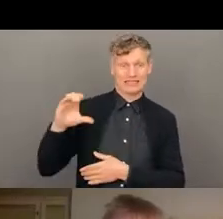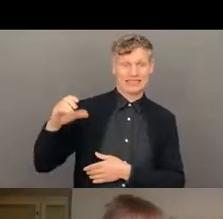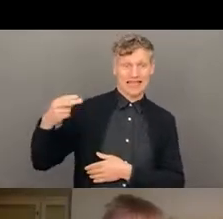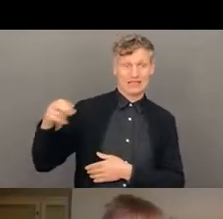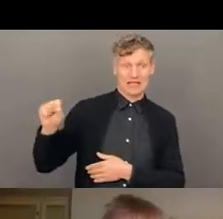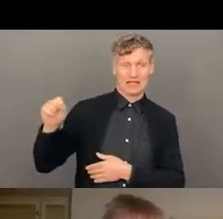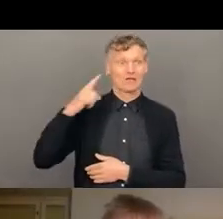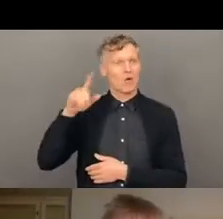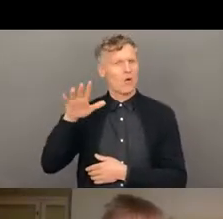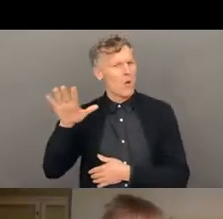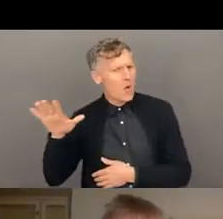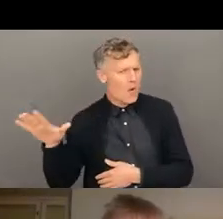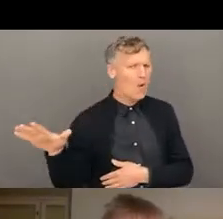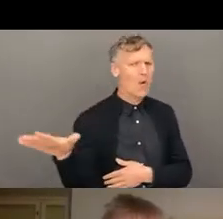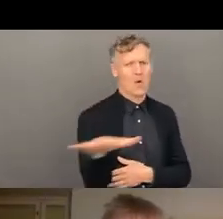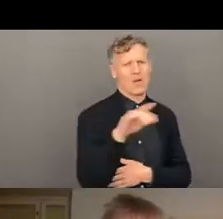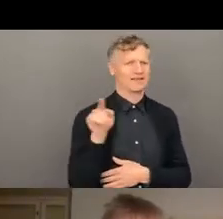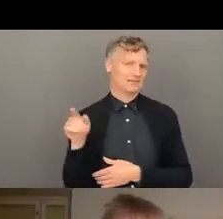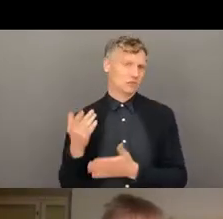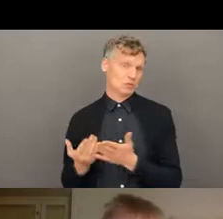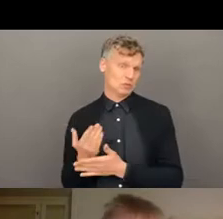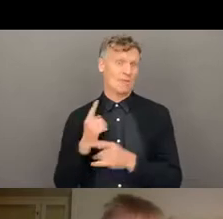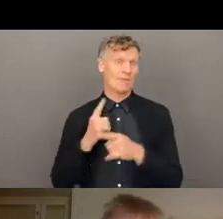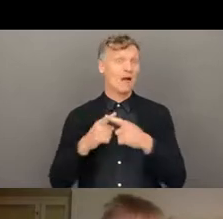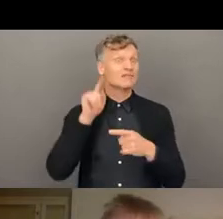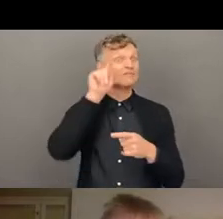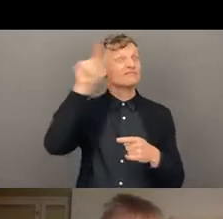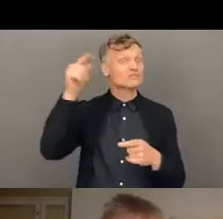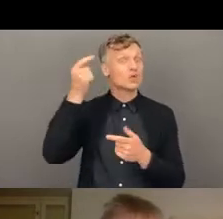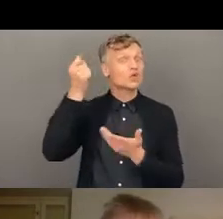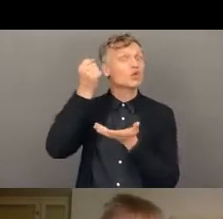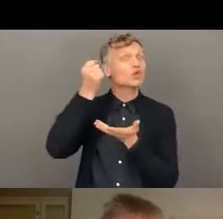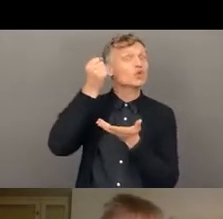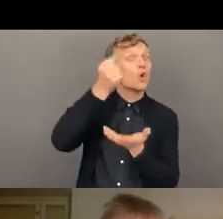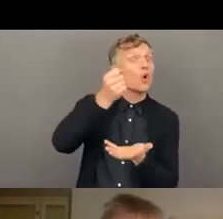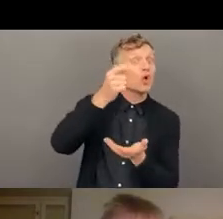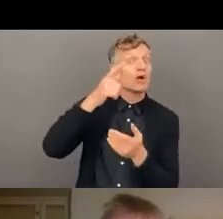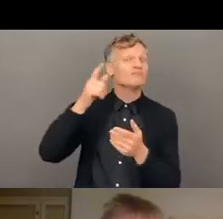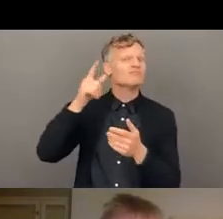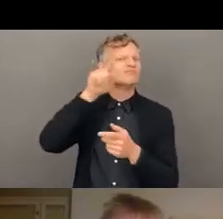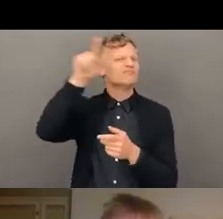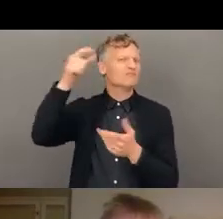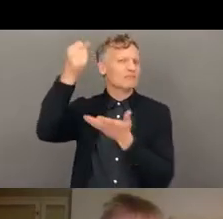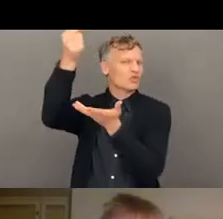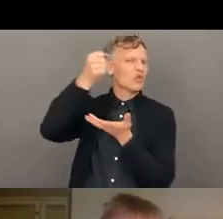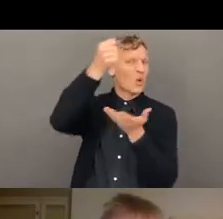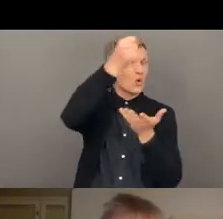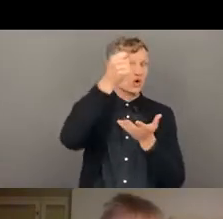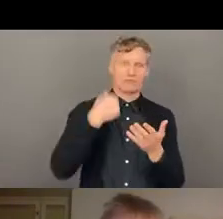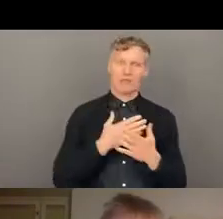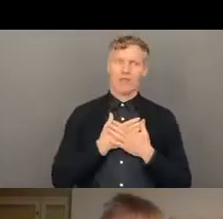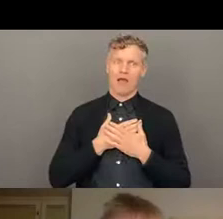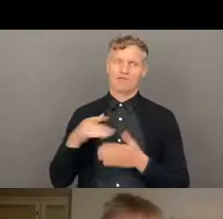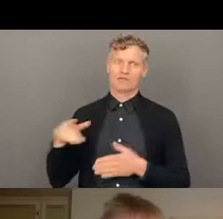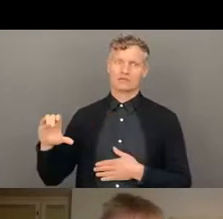it as well. And donors love it and donors don't love something for no reason. Great. Well, our breakout